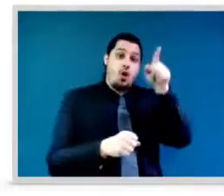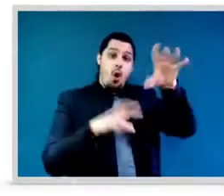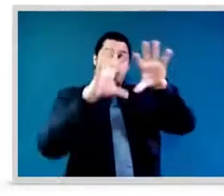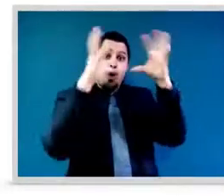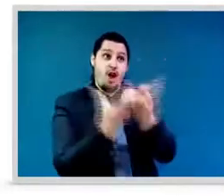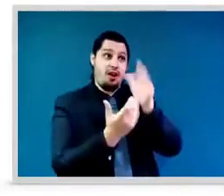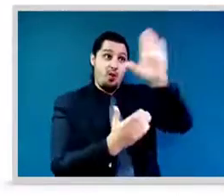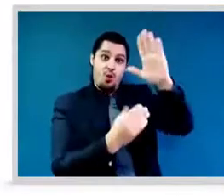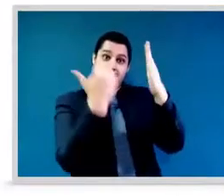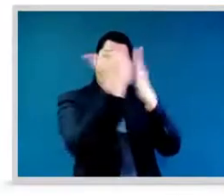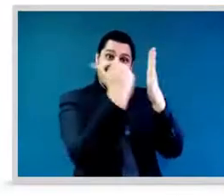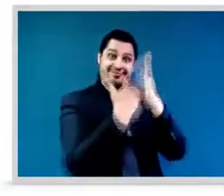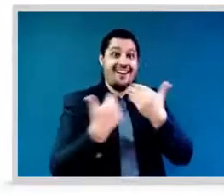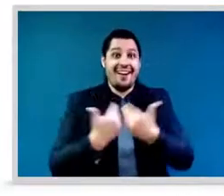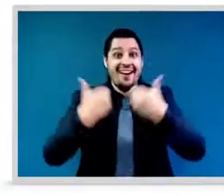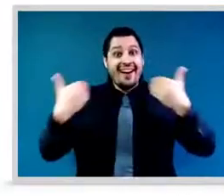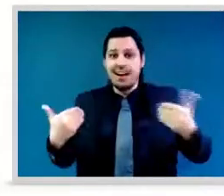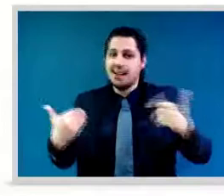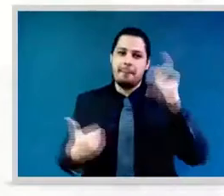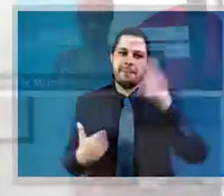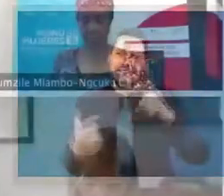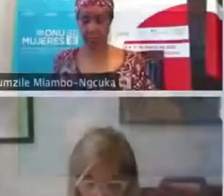a I think we're having a bit of a sound.